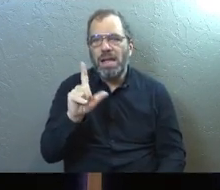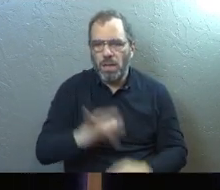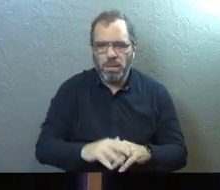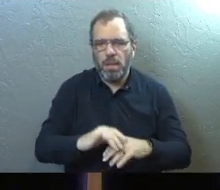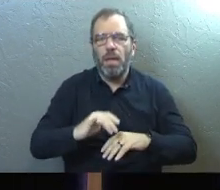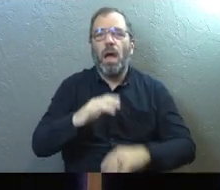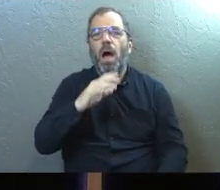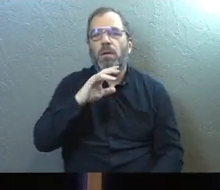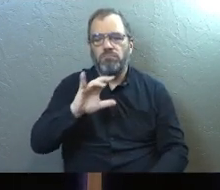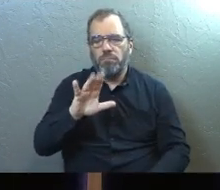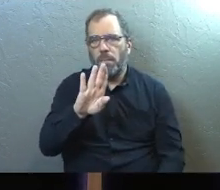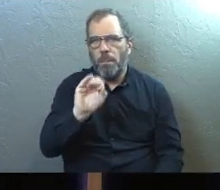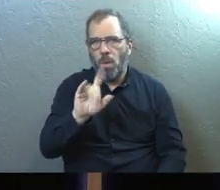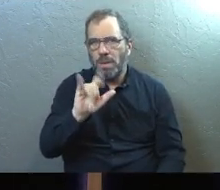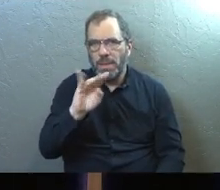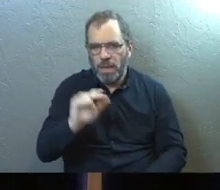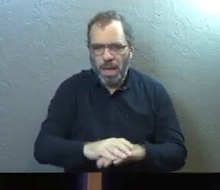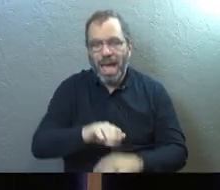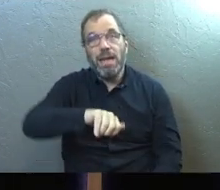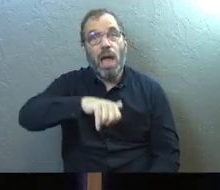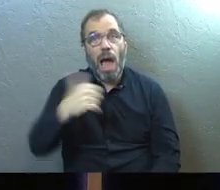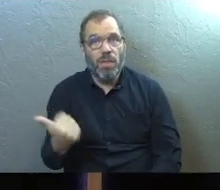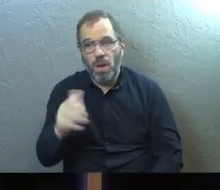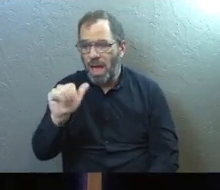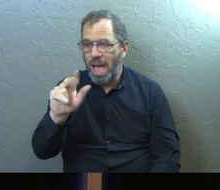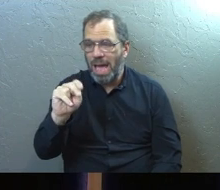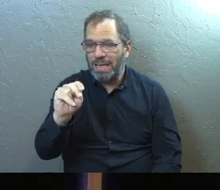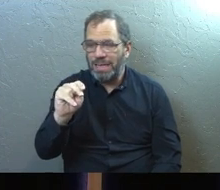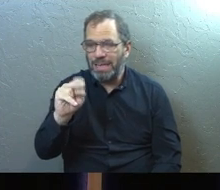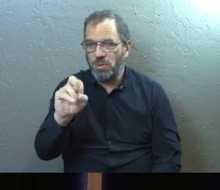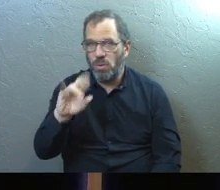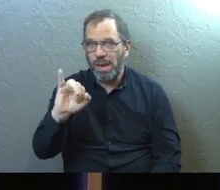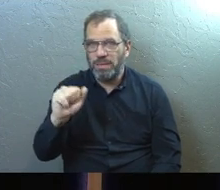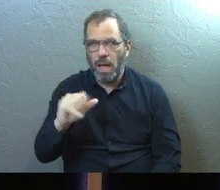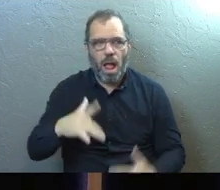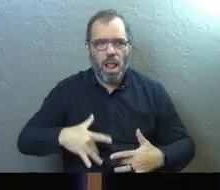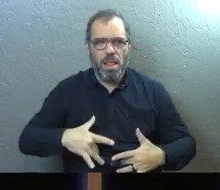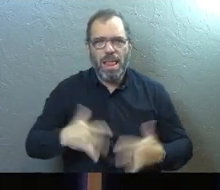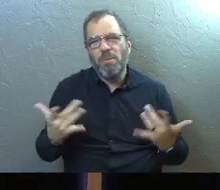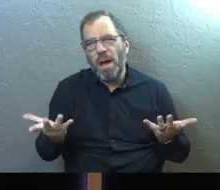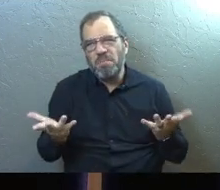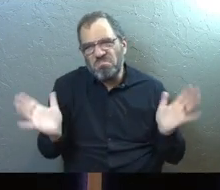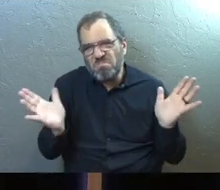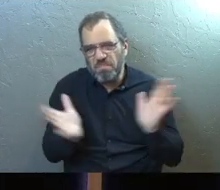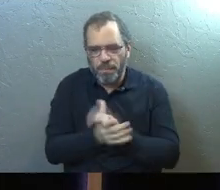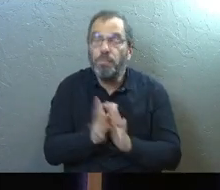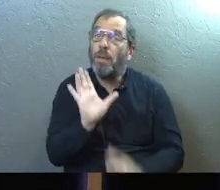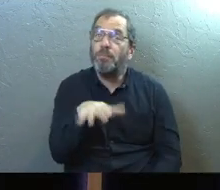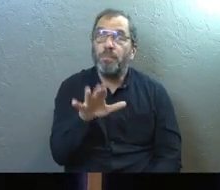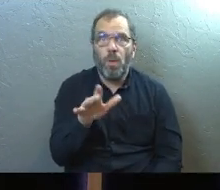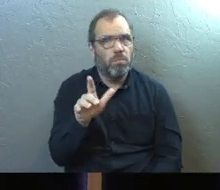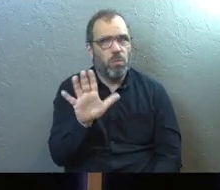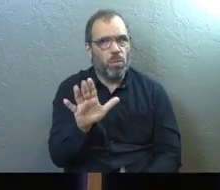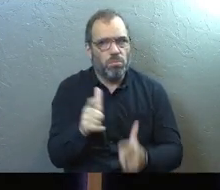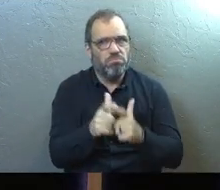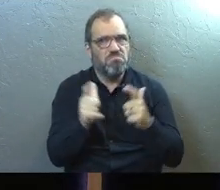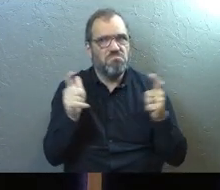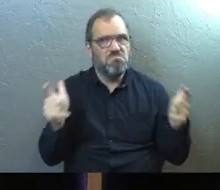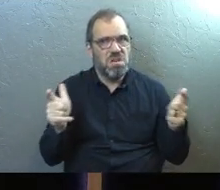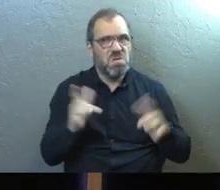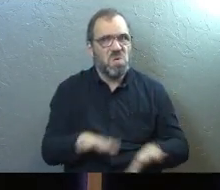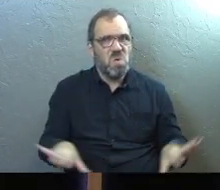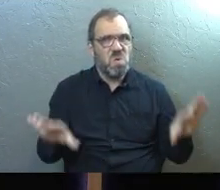bulimia, anxiety, and others. Lightweight topic for us today. This one's big. And